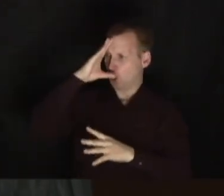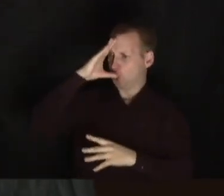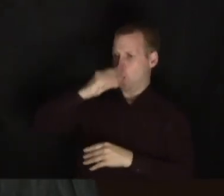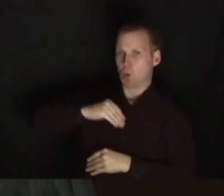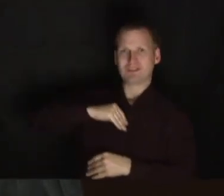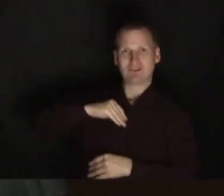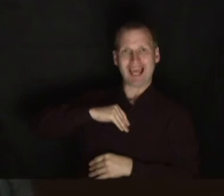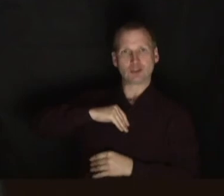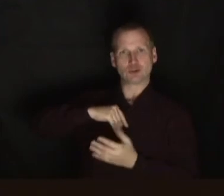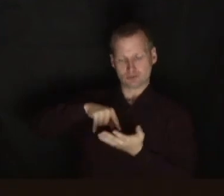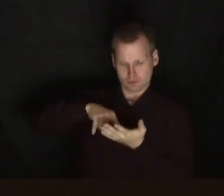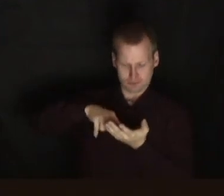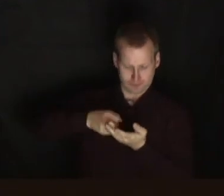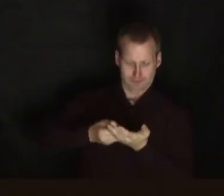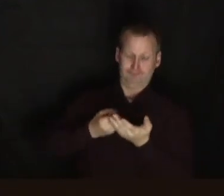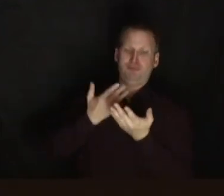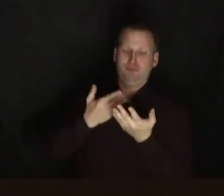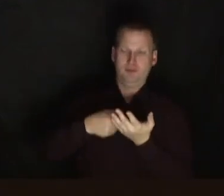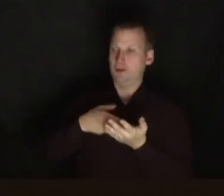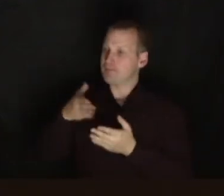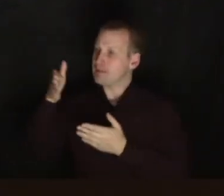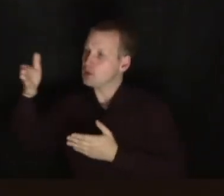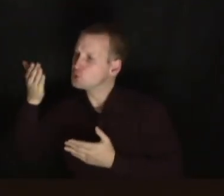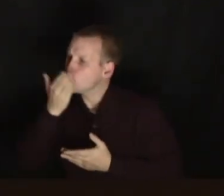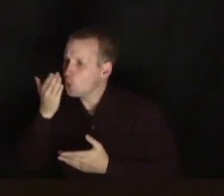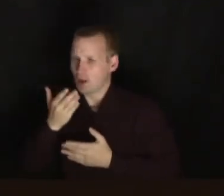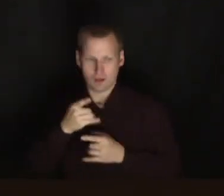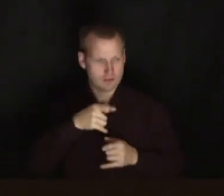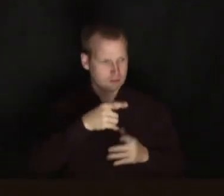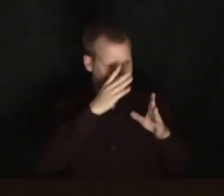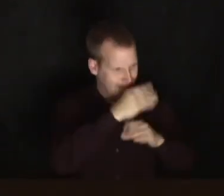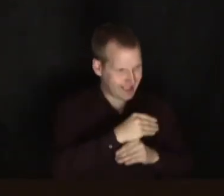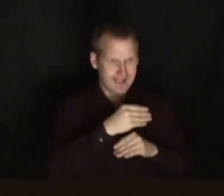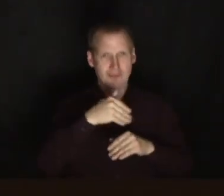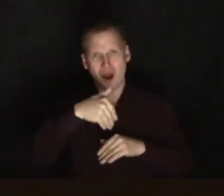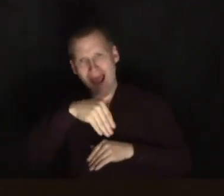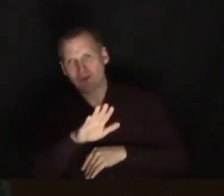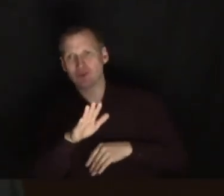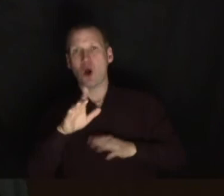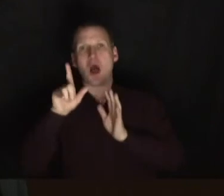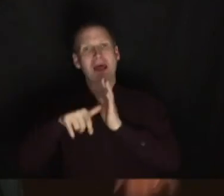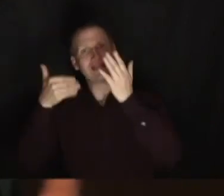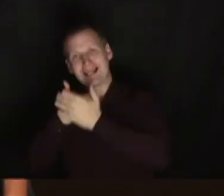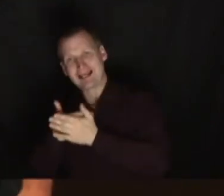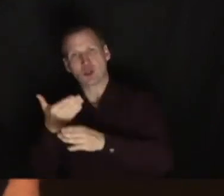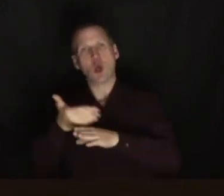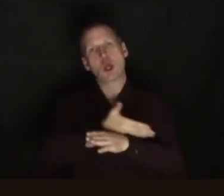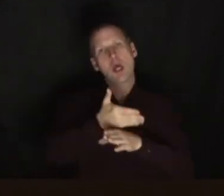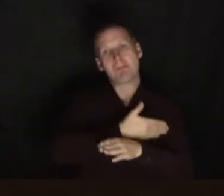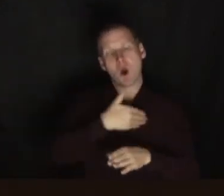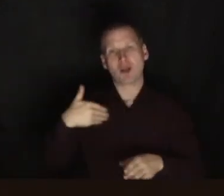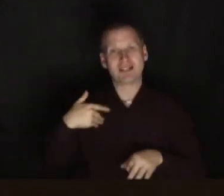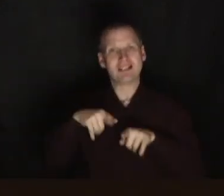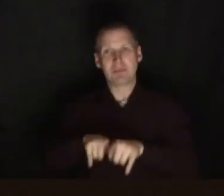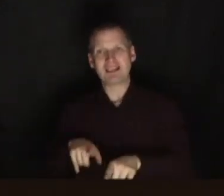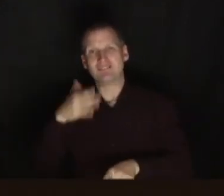But it's when your child is out or they're at school or they're asleep, either because it's late in the night or because it's early in the morning, depending on if you've got a